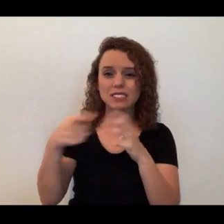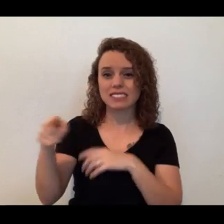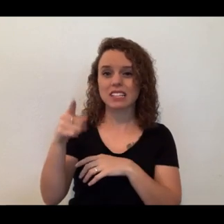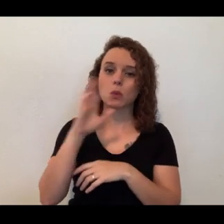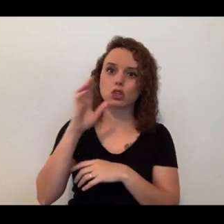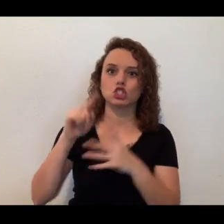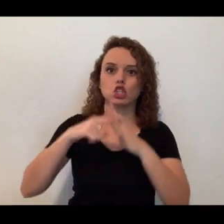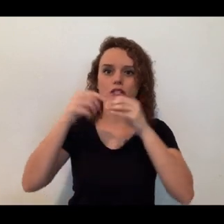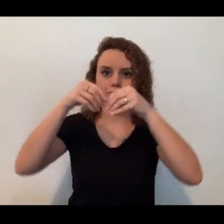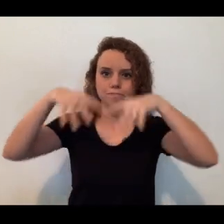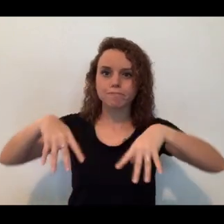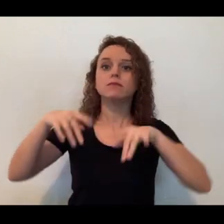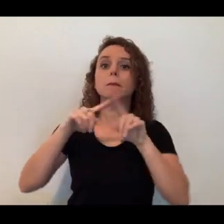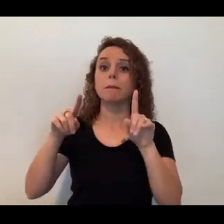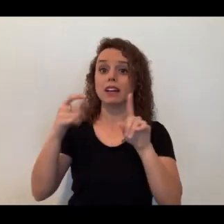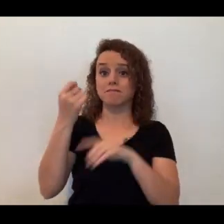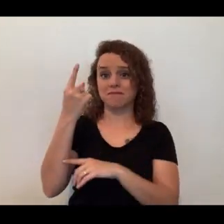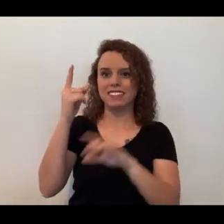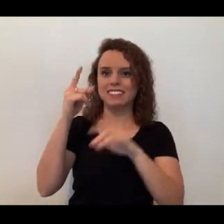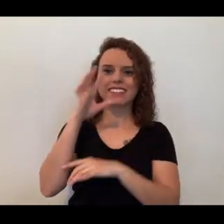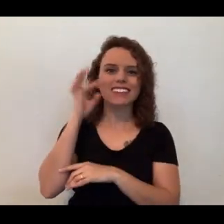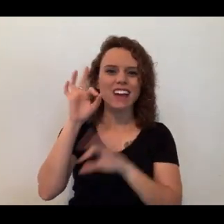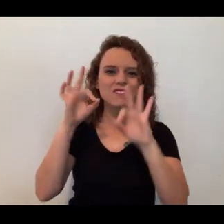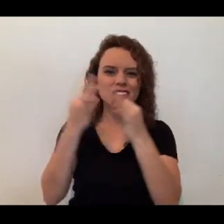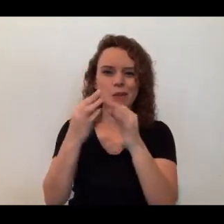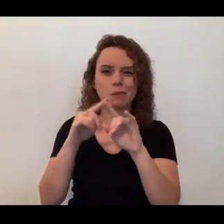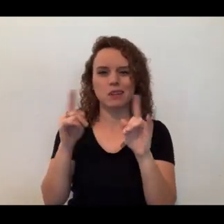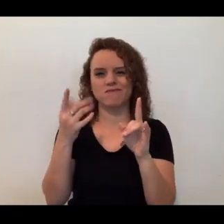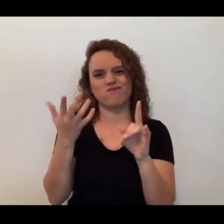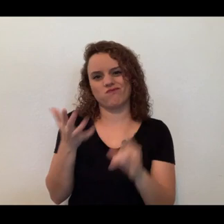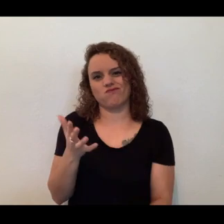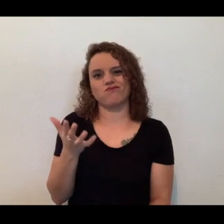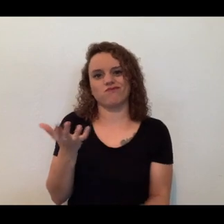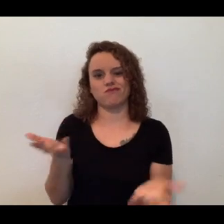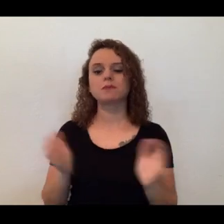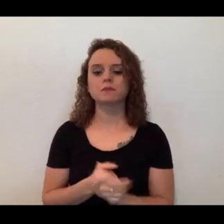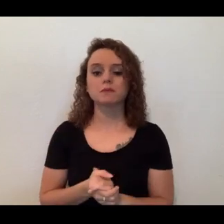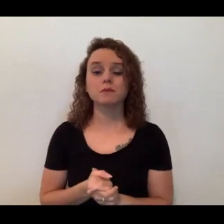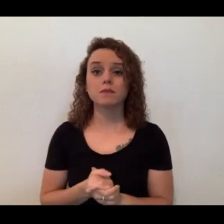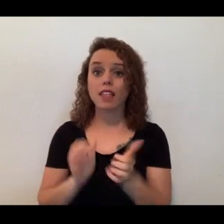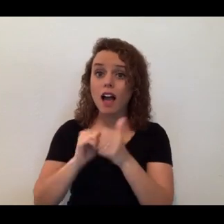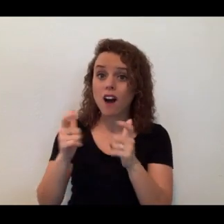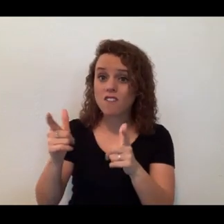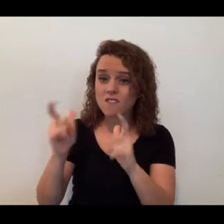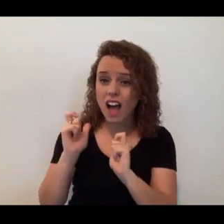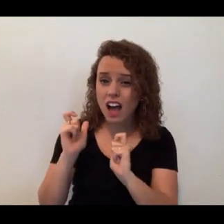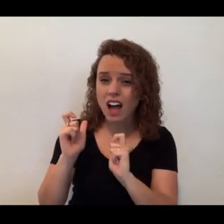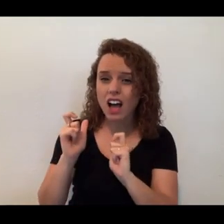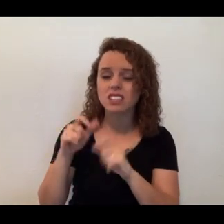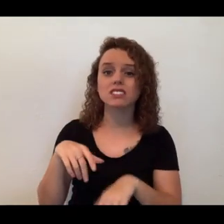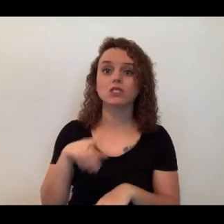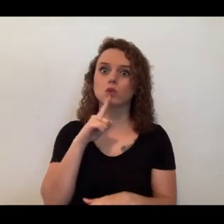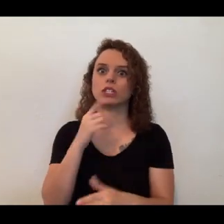they're in the cat family, but not very much more related to cheetahs than that. How fast can they run? Now, that's a really good